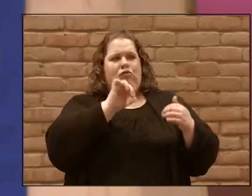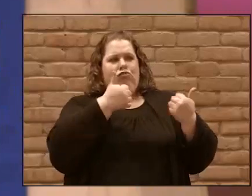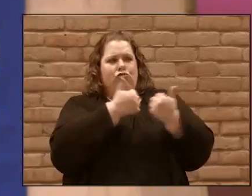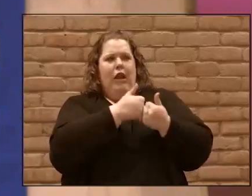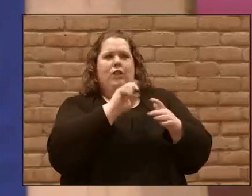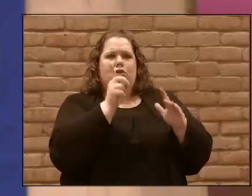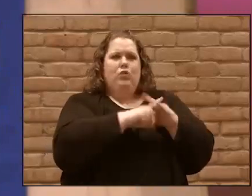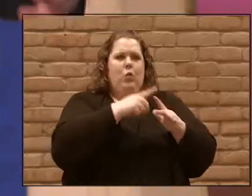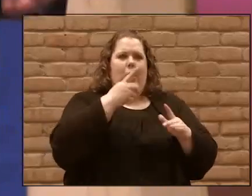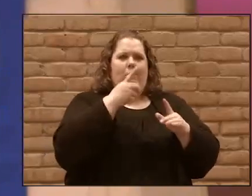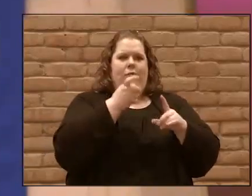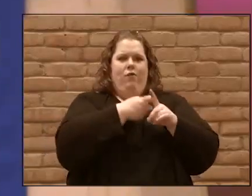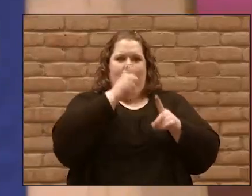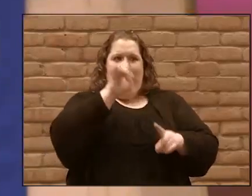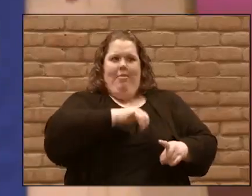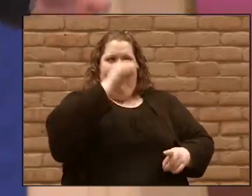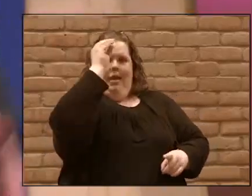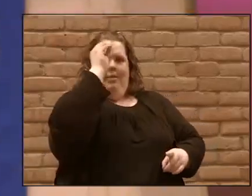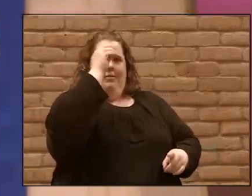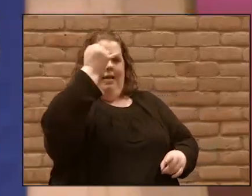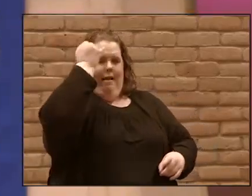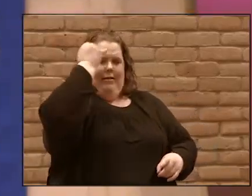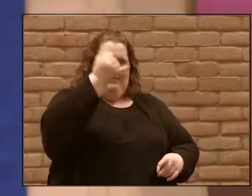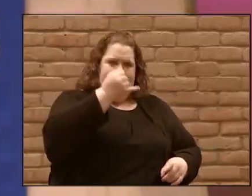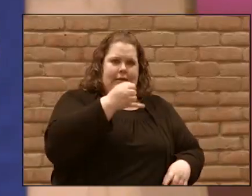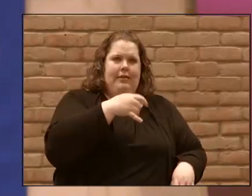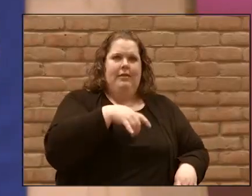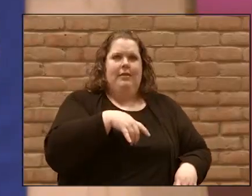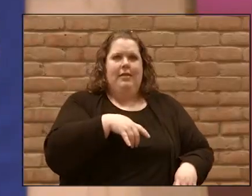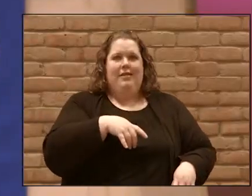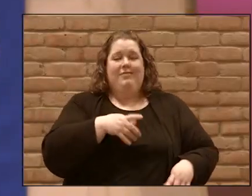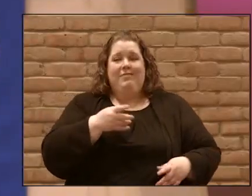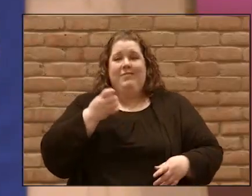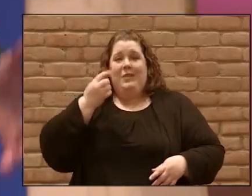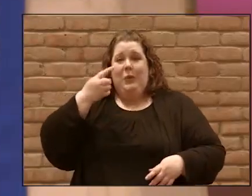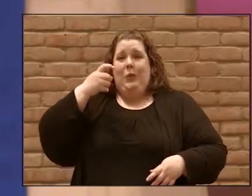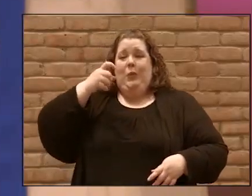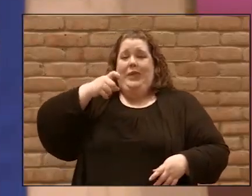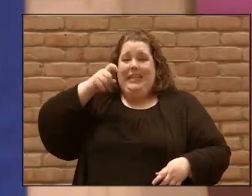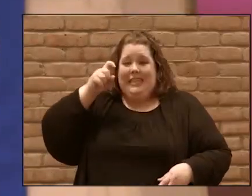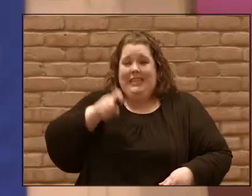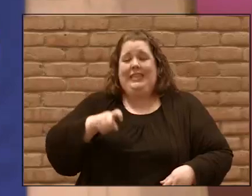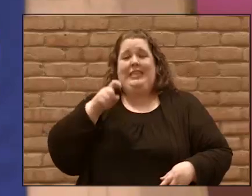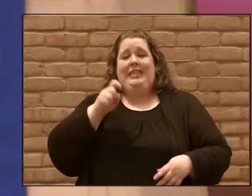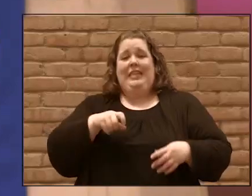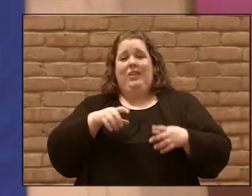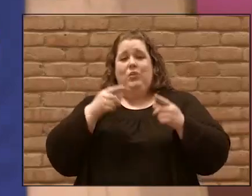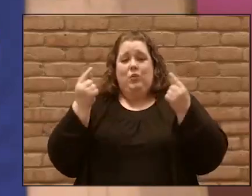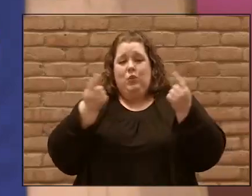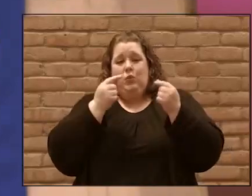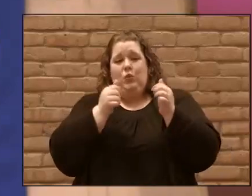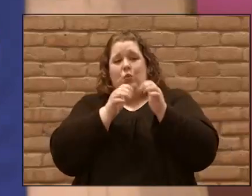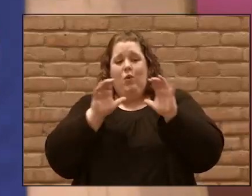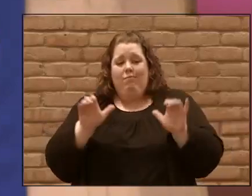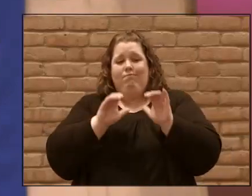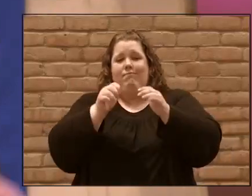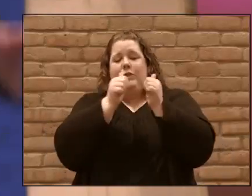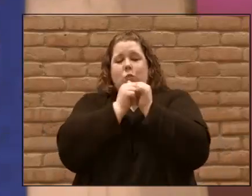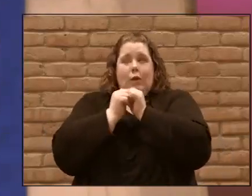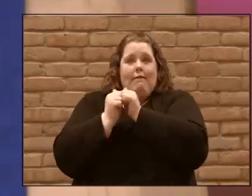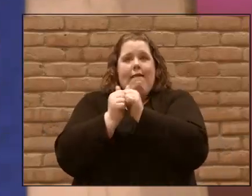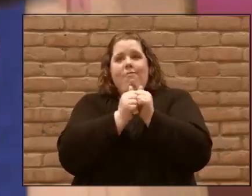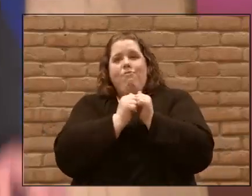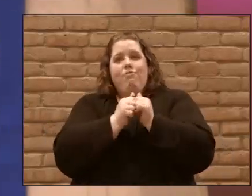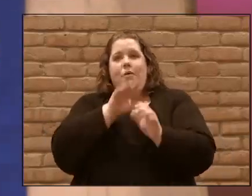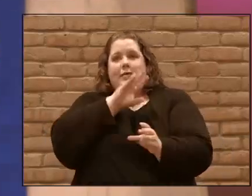one another. You can't do following Jesus by yourself. You need to do it in community. And you